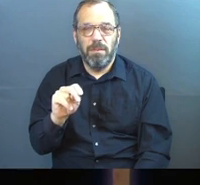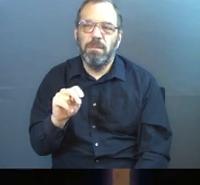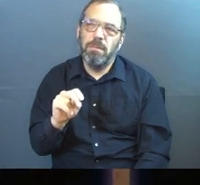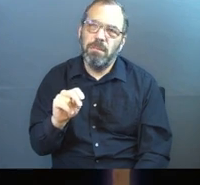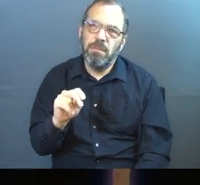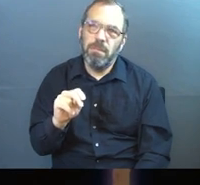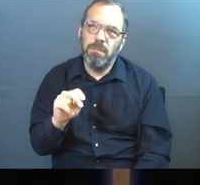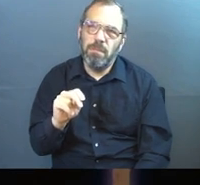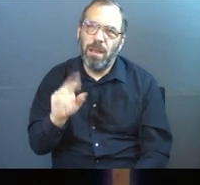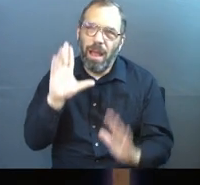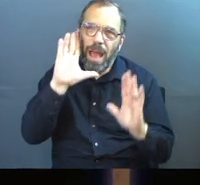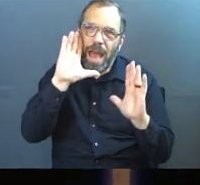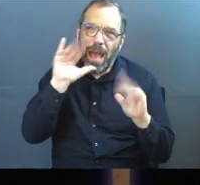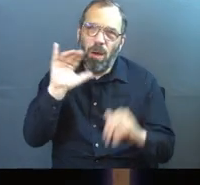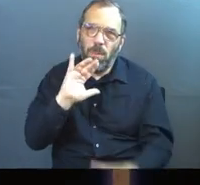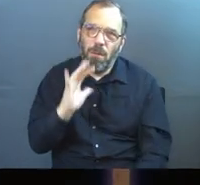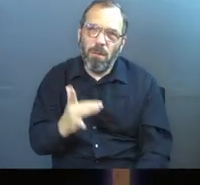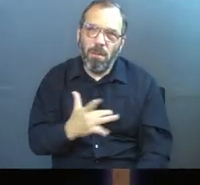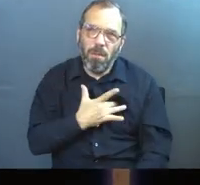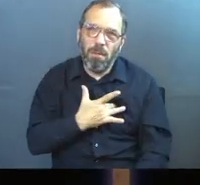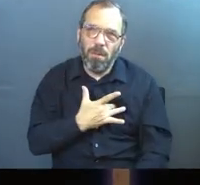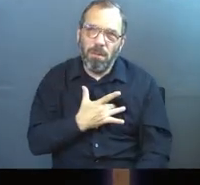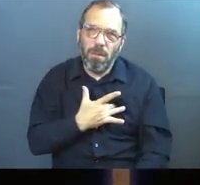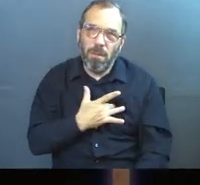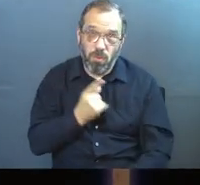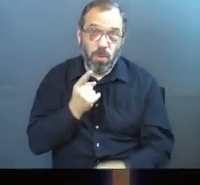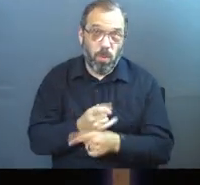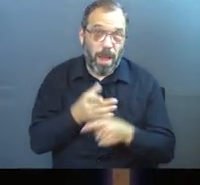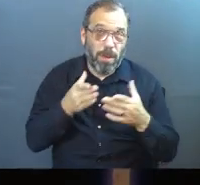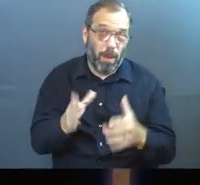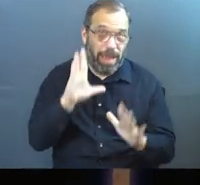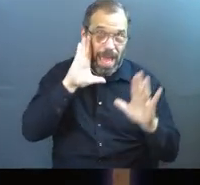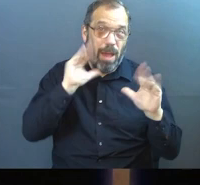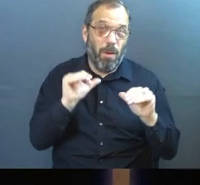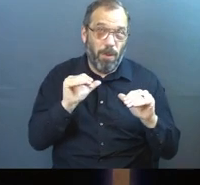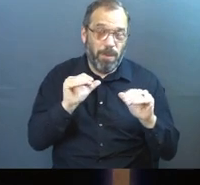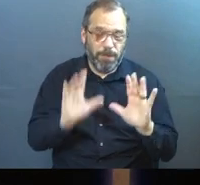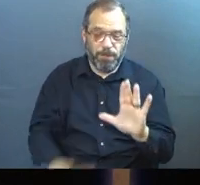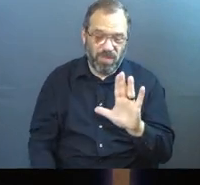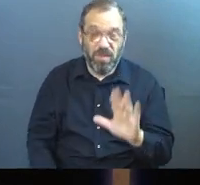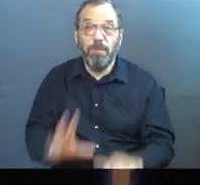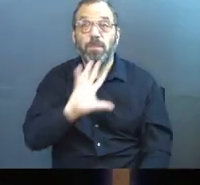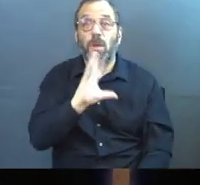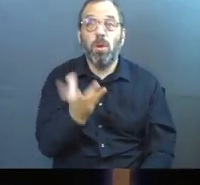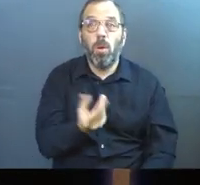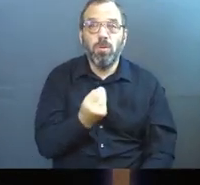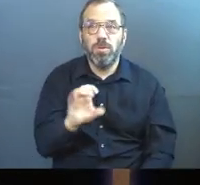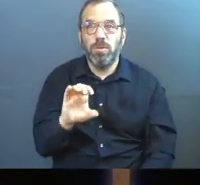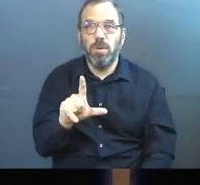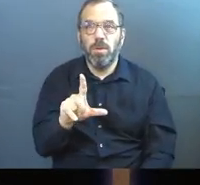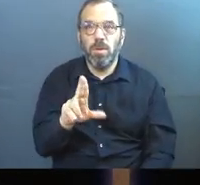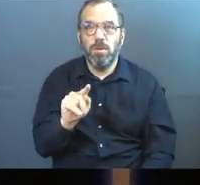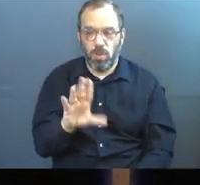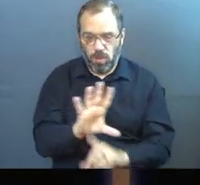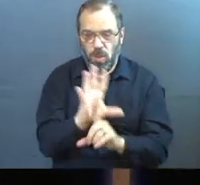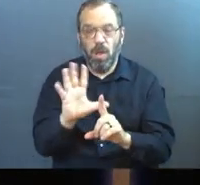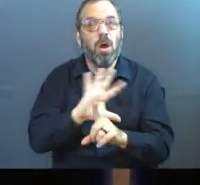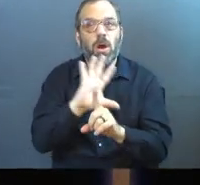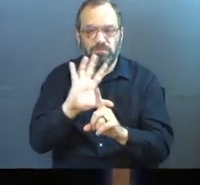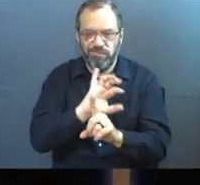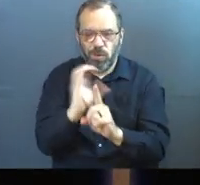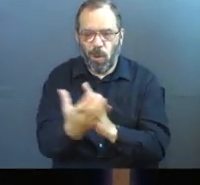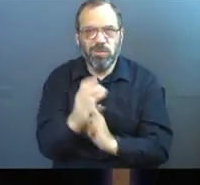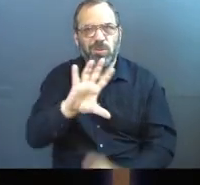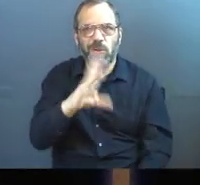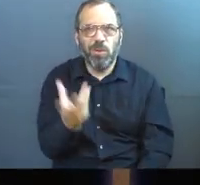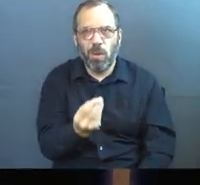Hopefully that messes with you just a little bit in the right way today. See, here's what our culture says. Our culture tells you